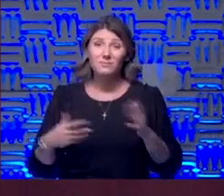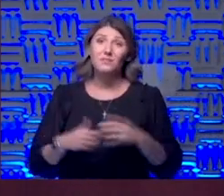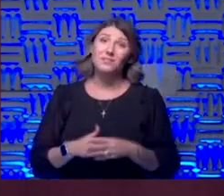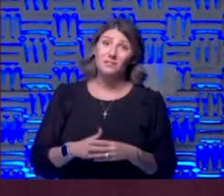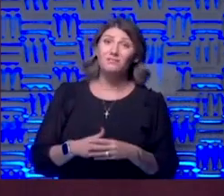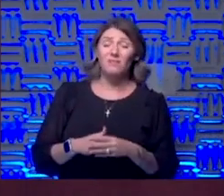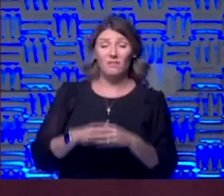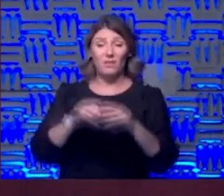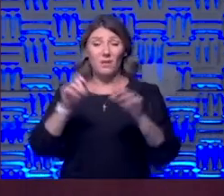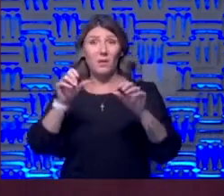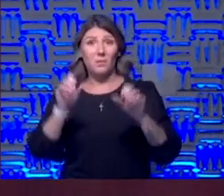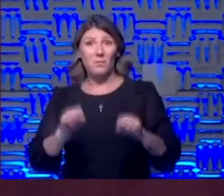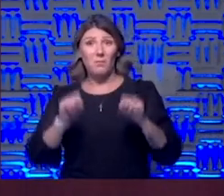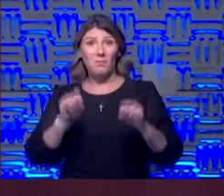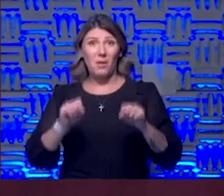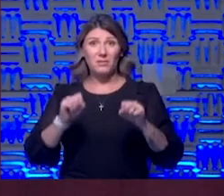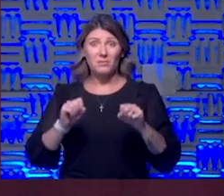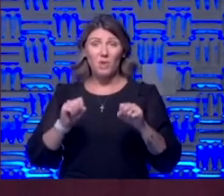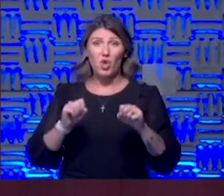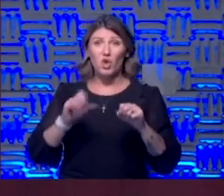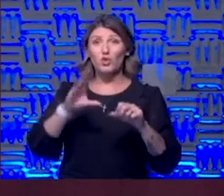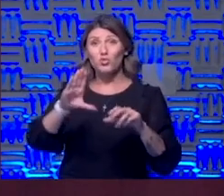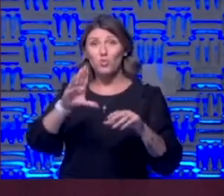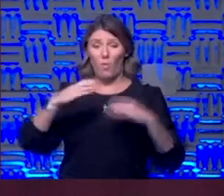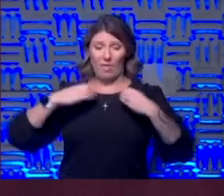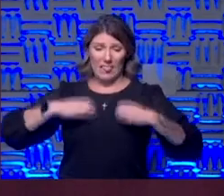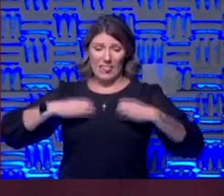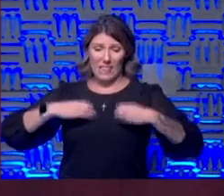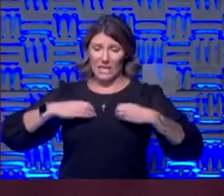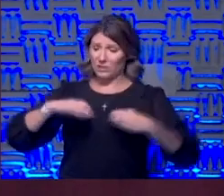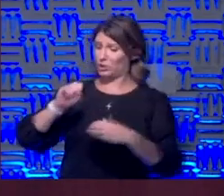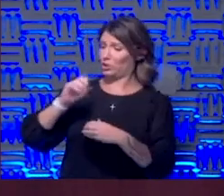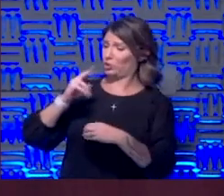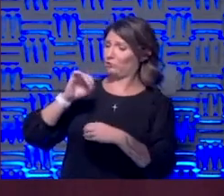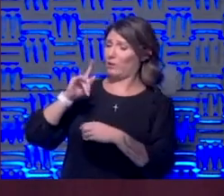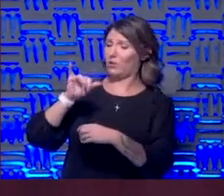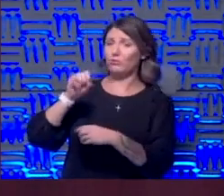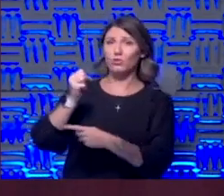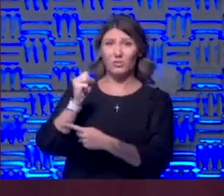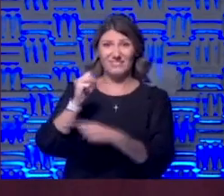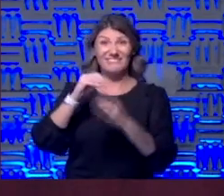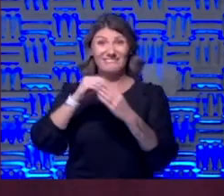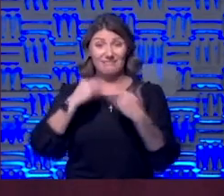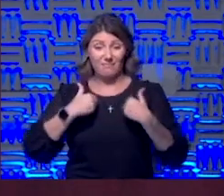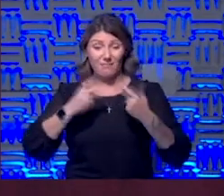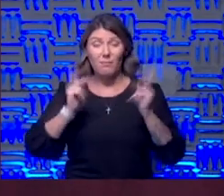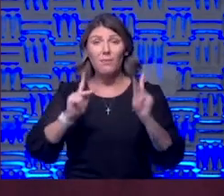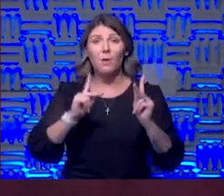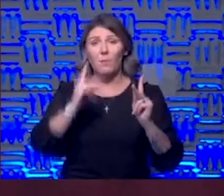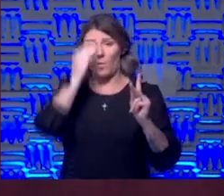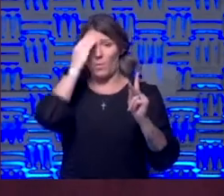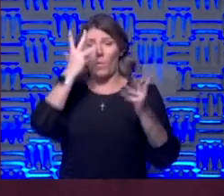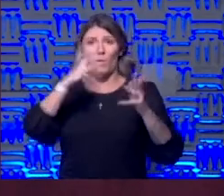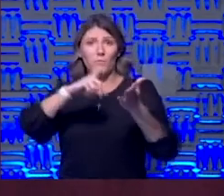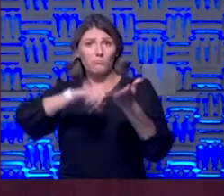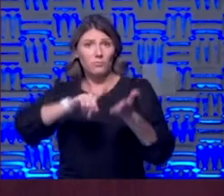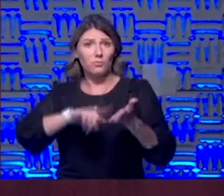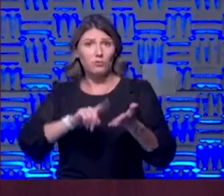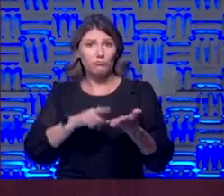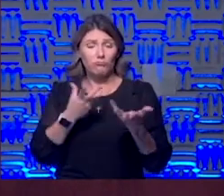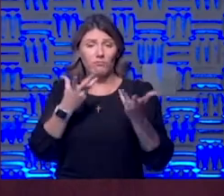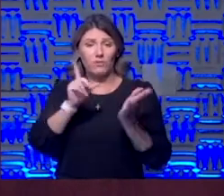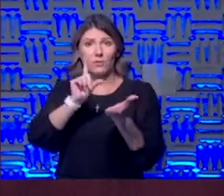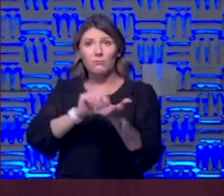potential changes in your lungs especially in young people you know we actually know that some of the research that has been done